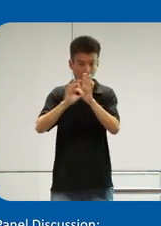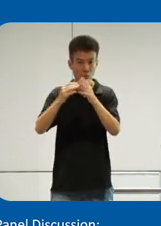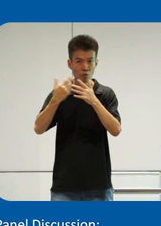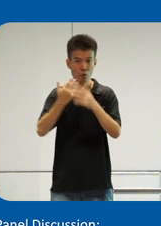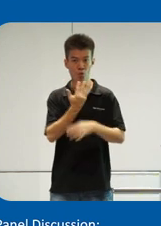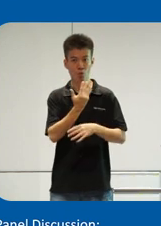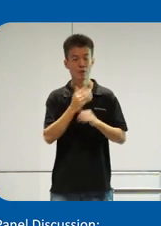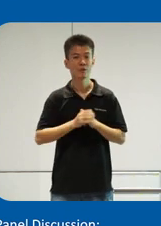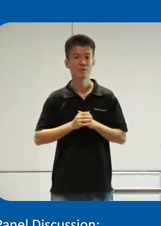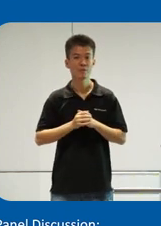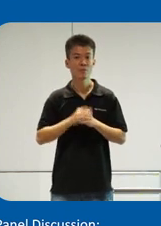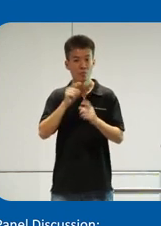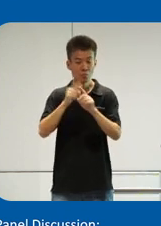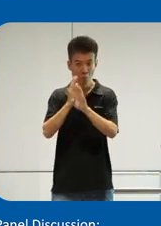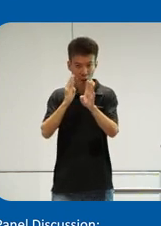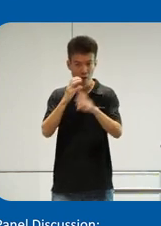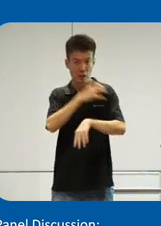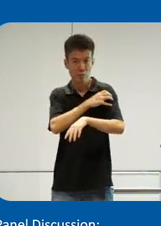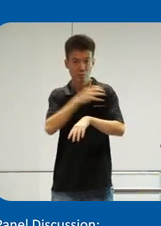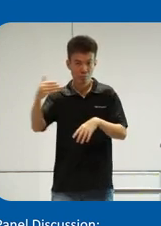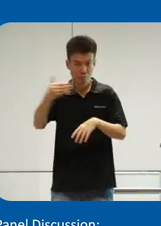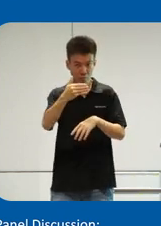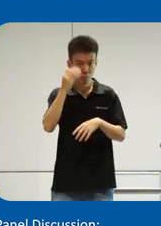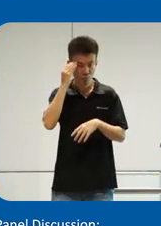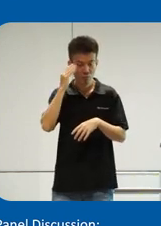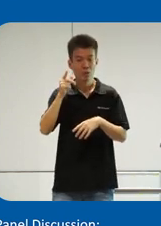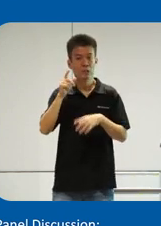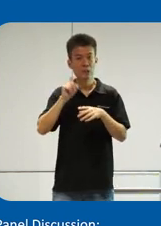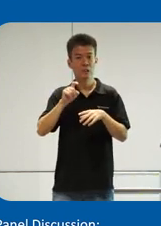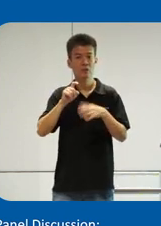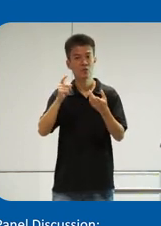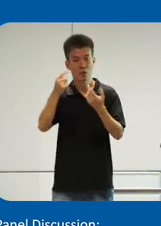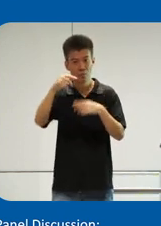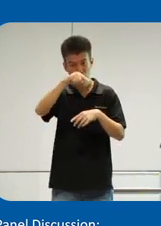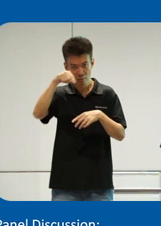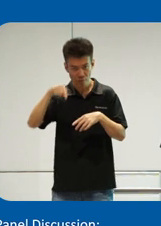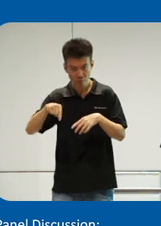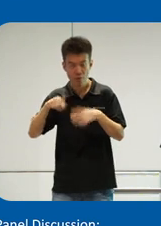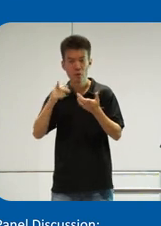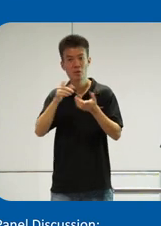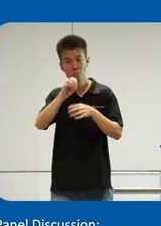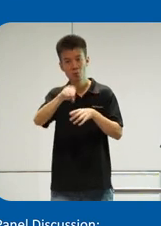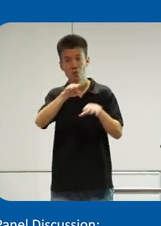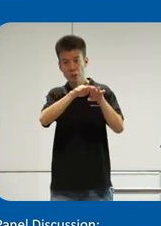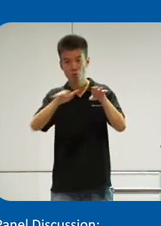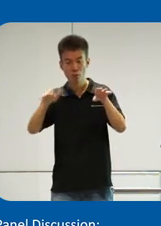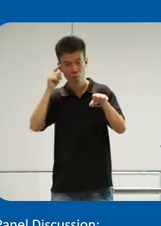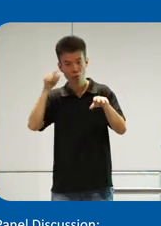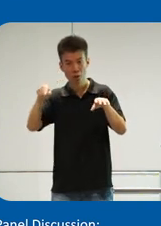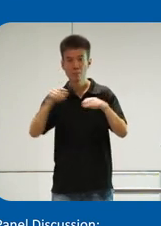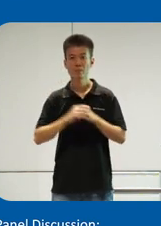you wait so that when the bus captain arrives, he knows that he will need to come down and deploy the ramp for them.